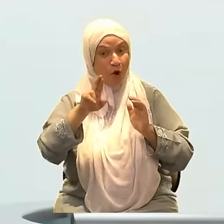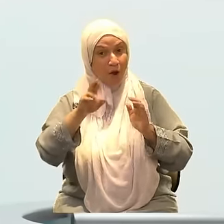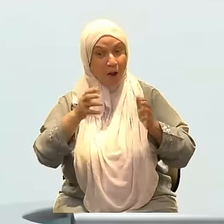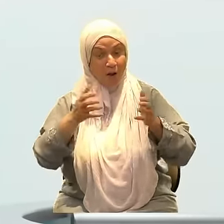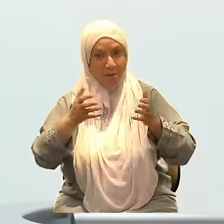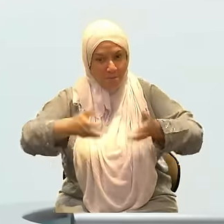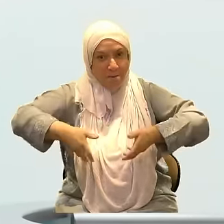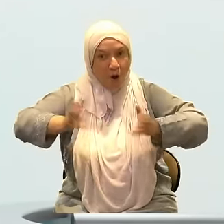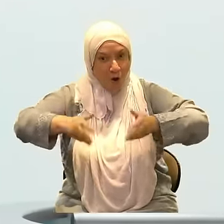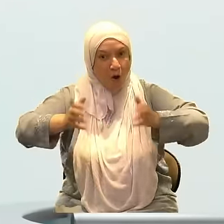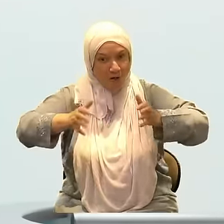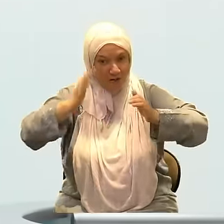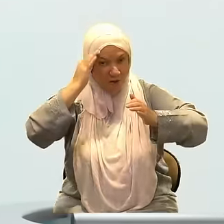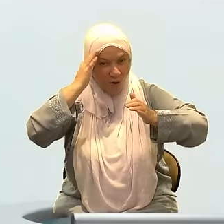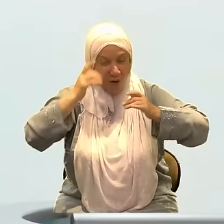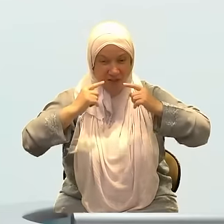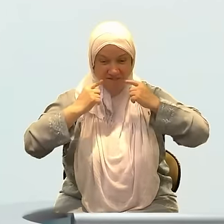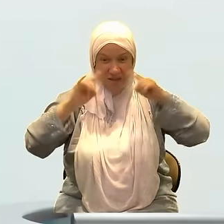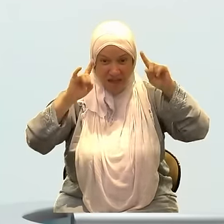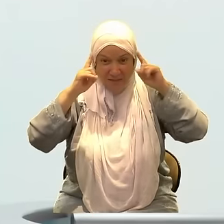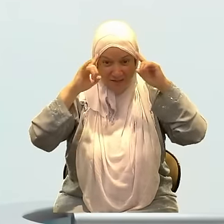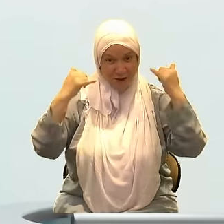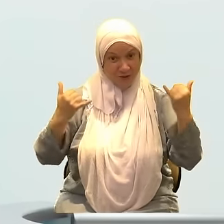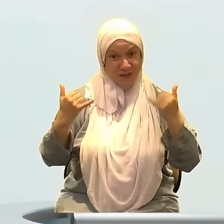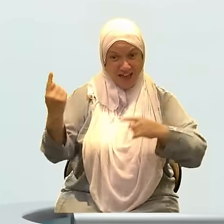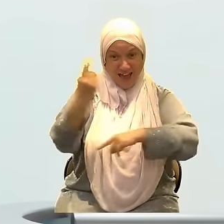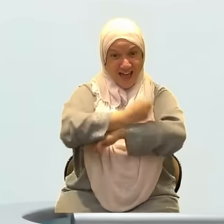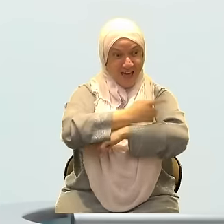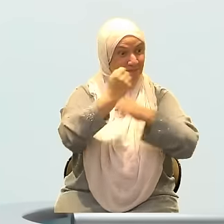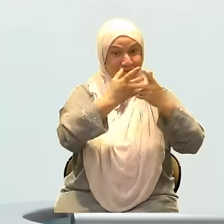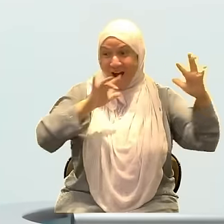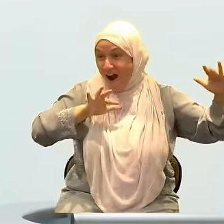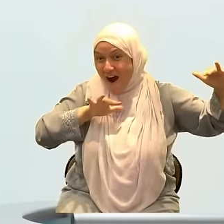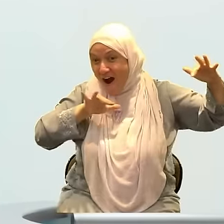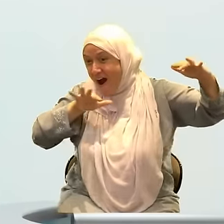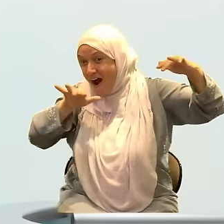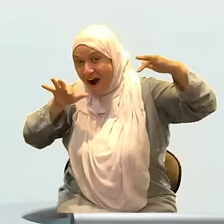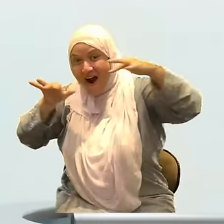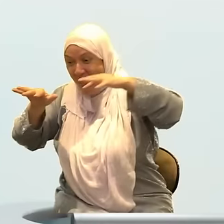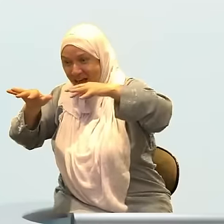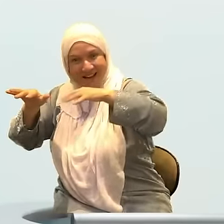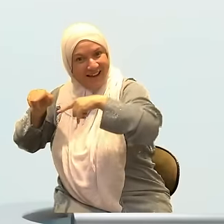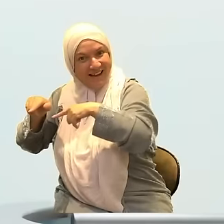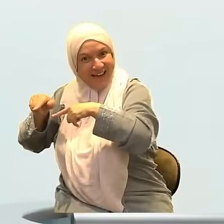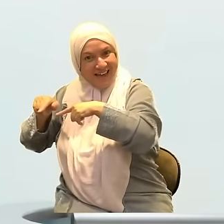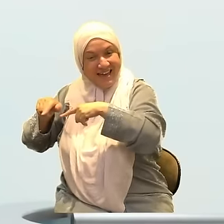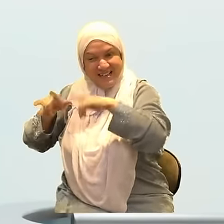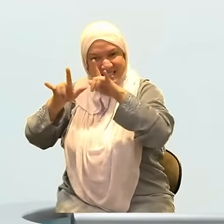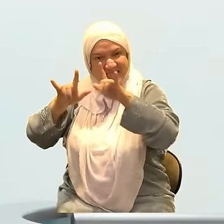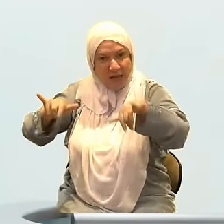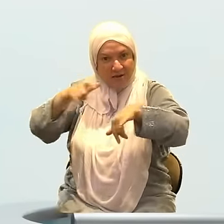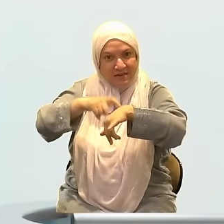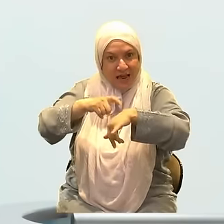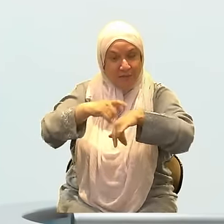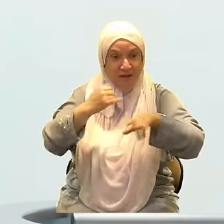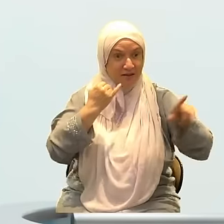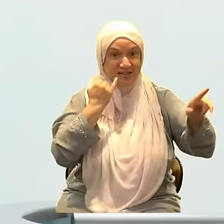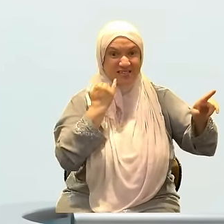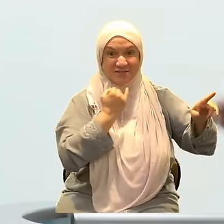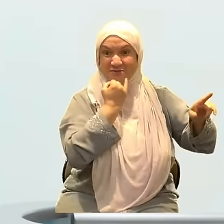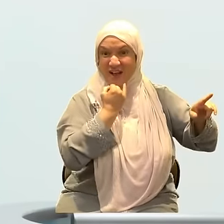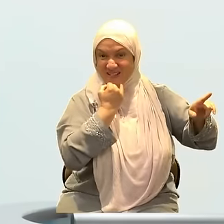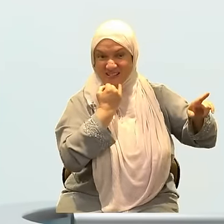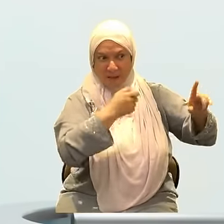carries out the most brutal assault on Gaza to date, matching the time of kickoff, knowing that most people are not going to